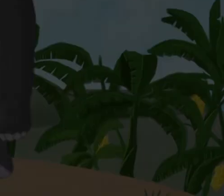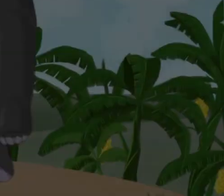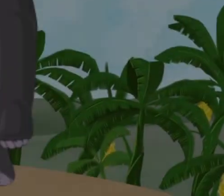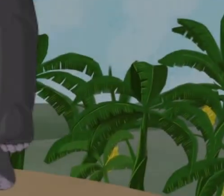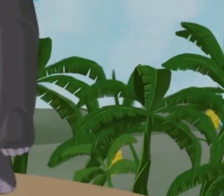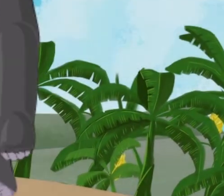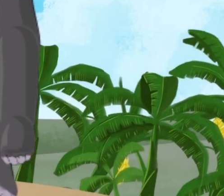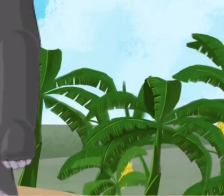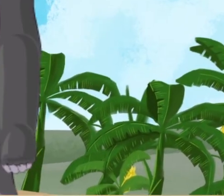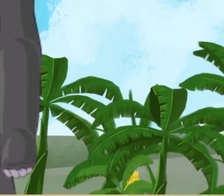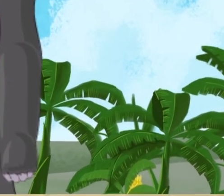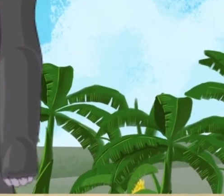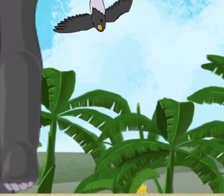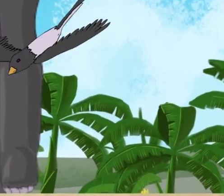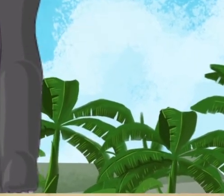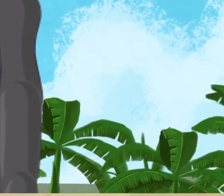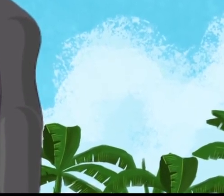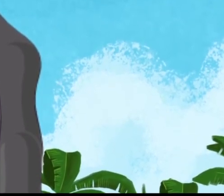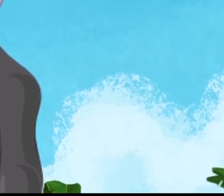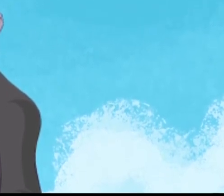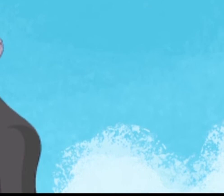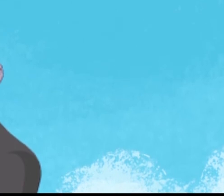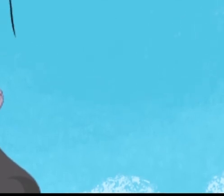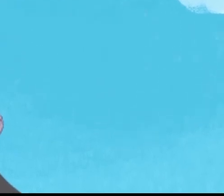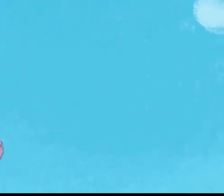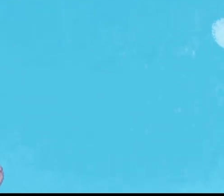We are happy every time